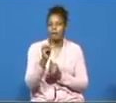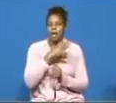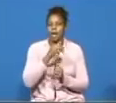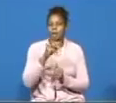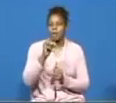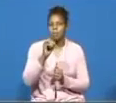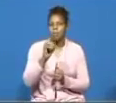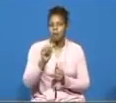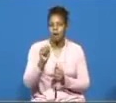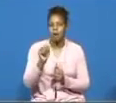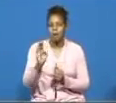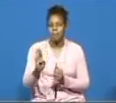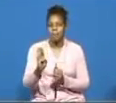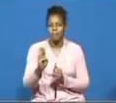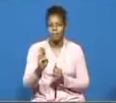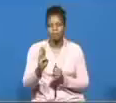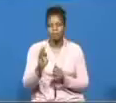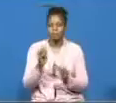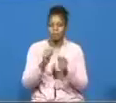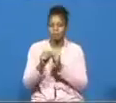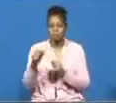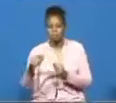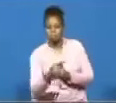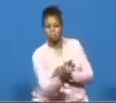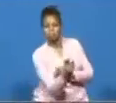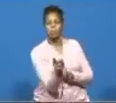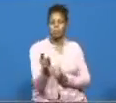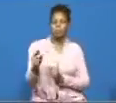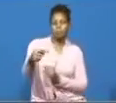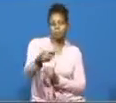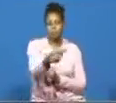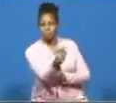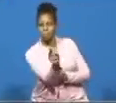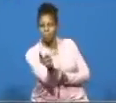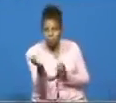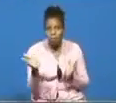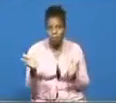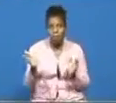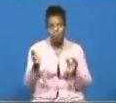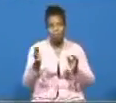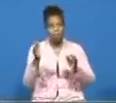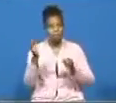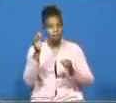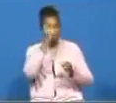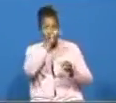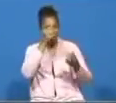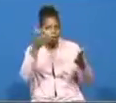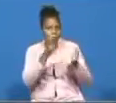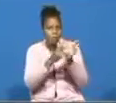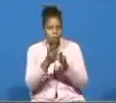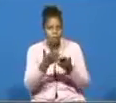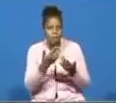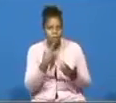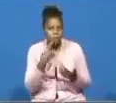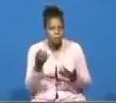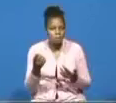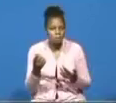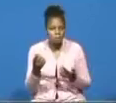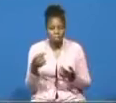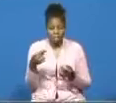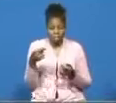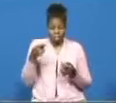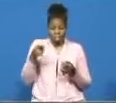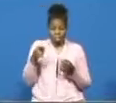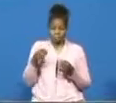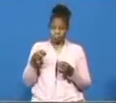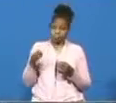so they were really going all around and guess what the bible tells us there the bible said even as they come past